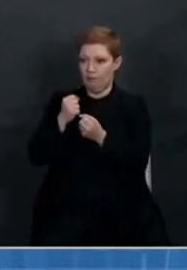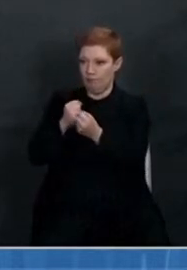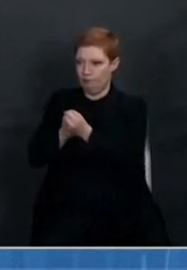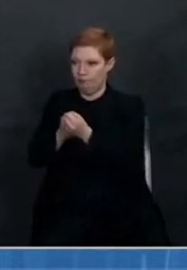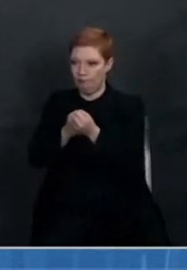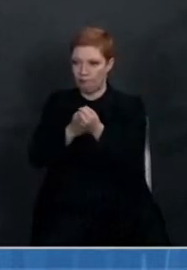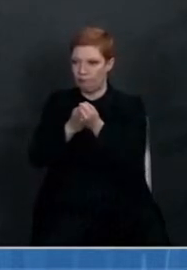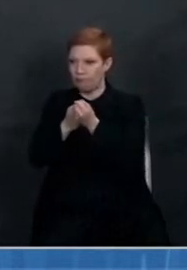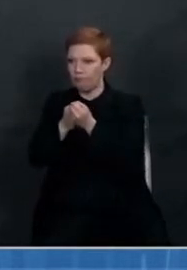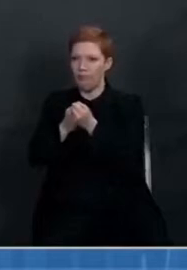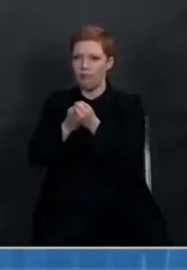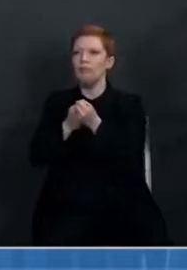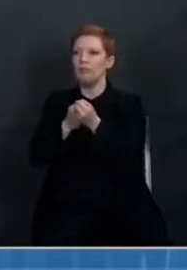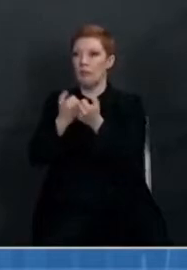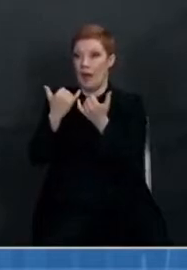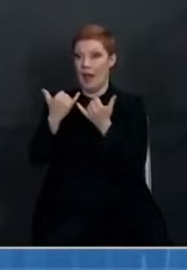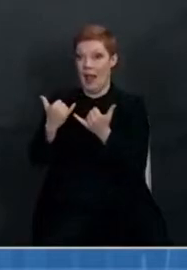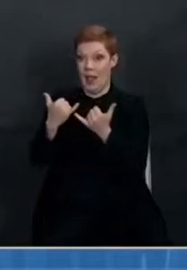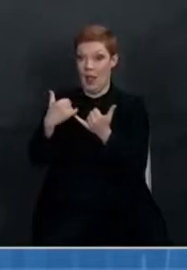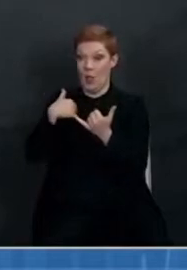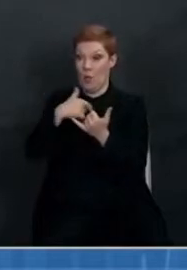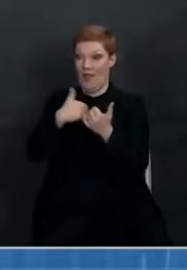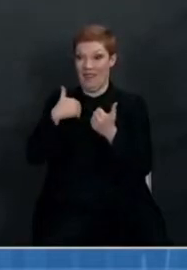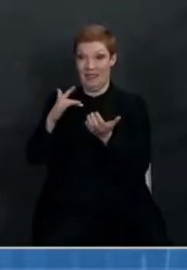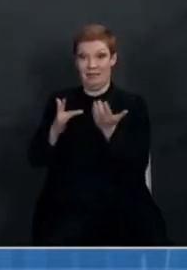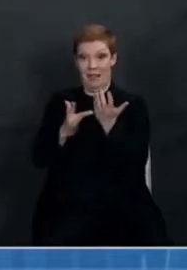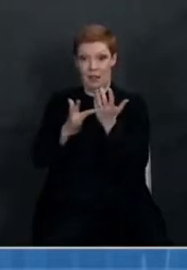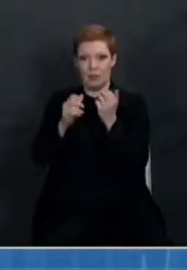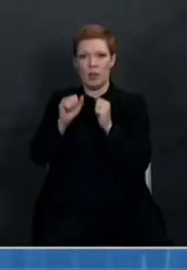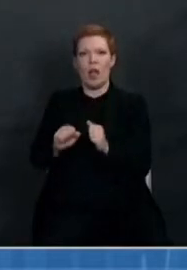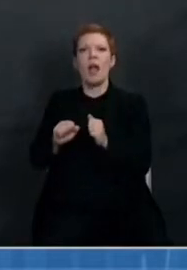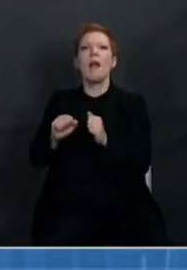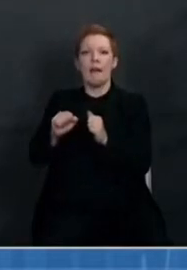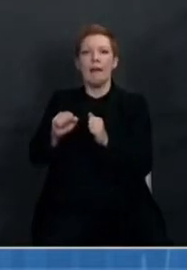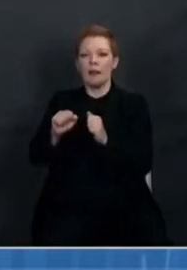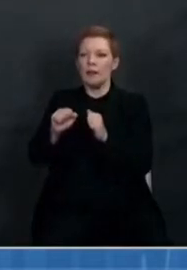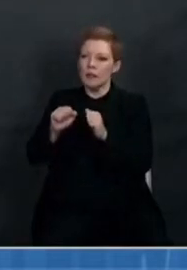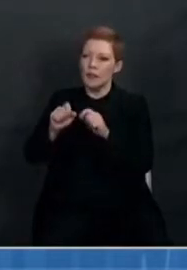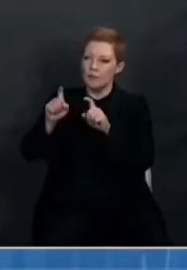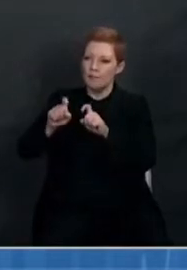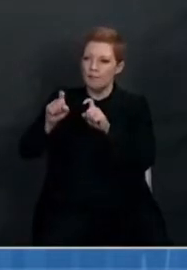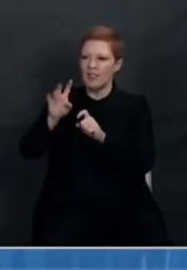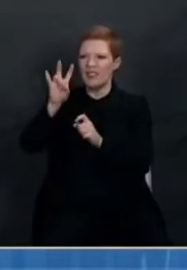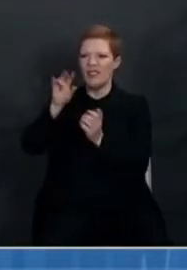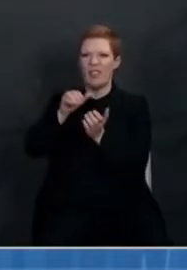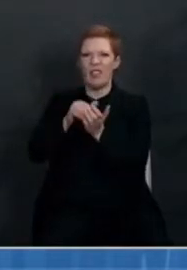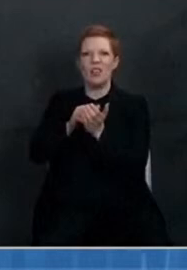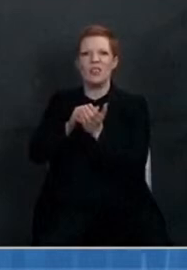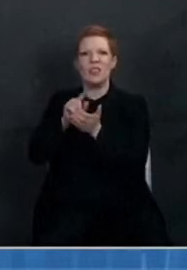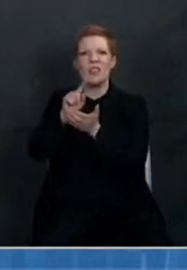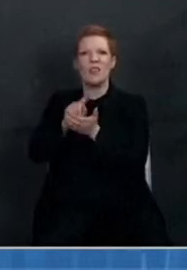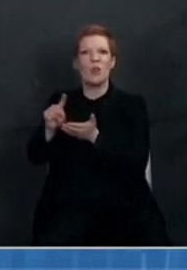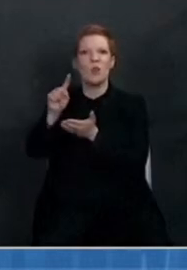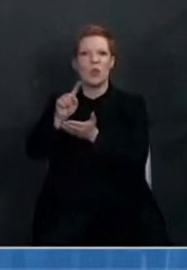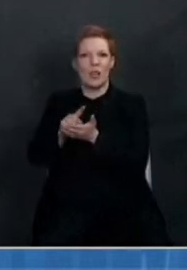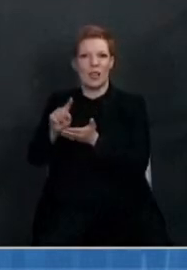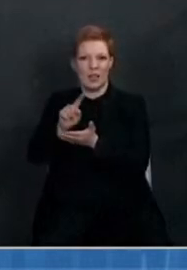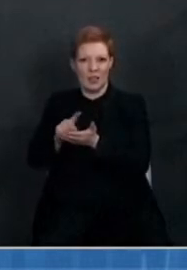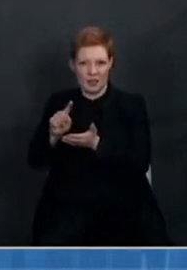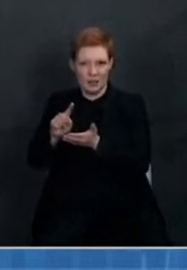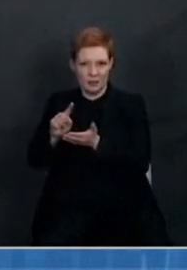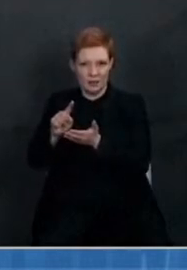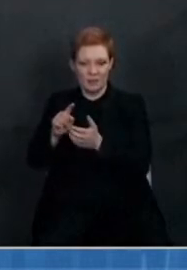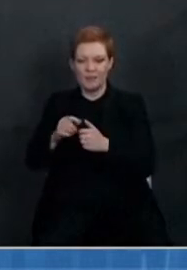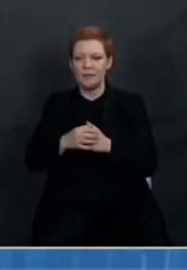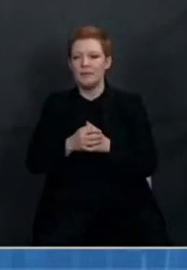will now be able to sequence at least 7,000 samples weekly. With cases high and variants emerging, I